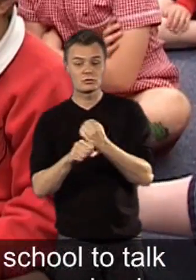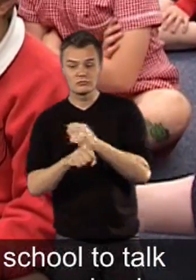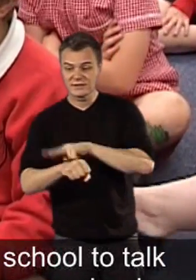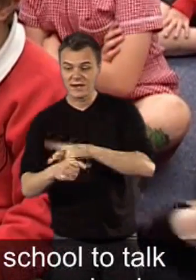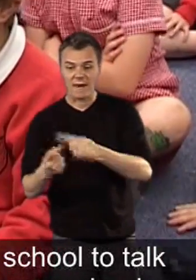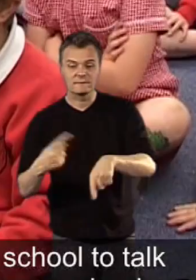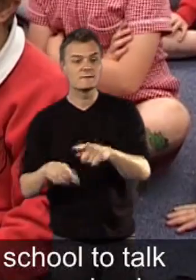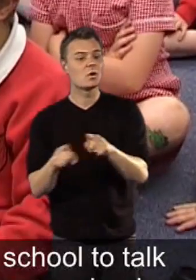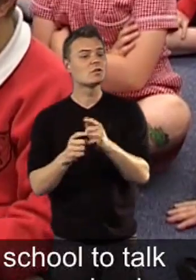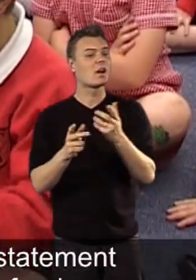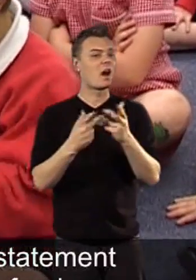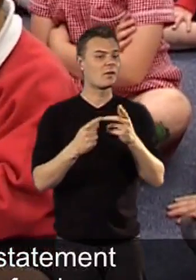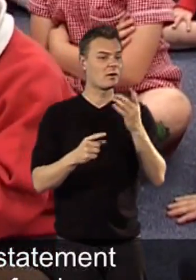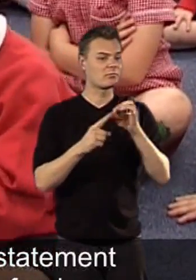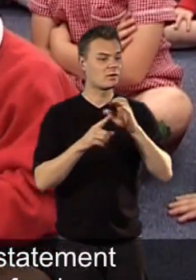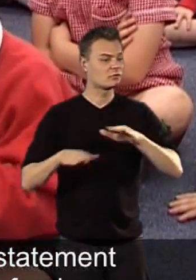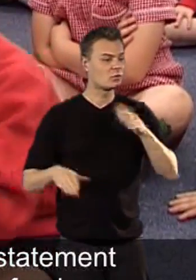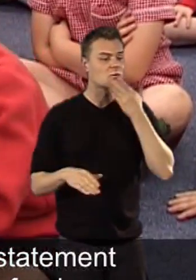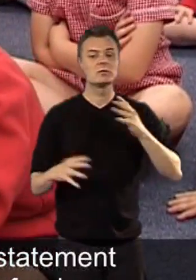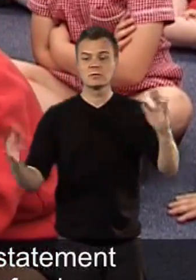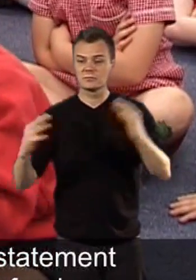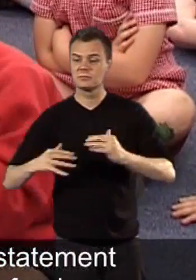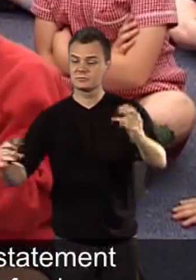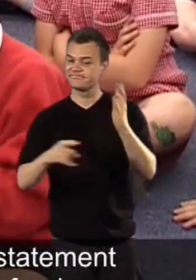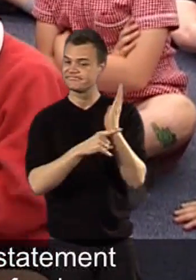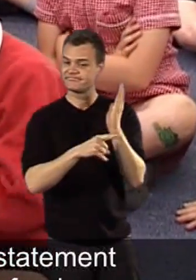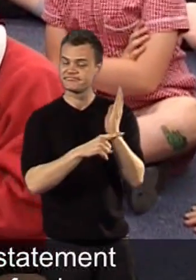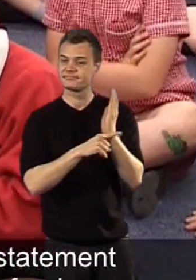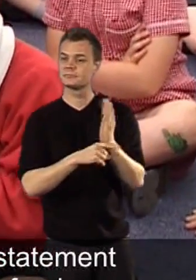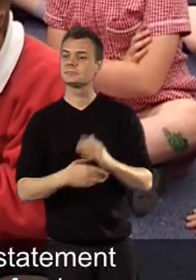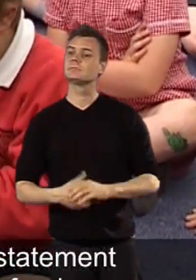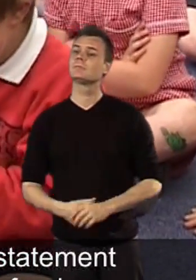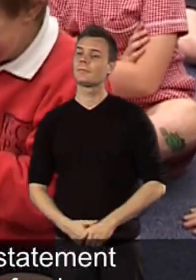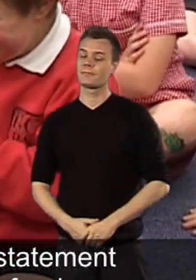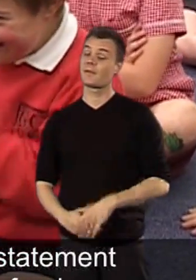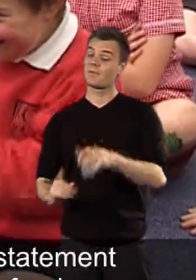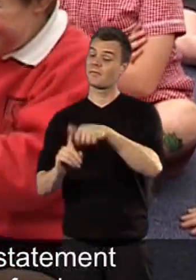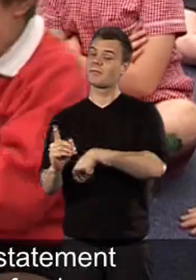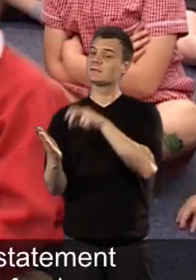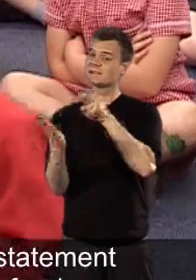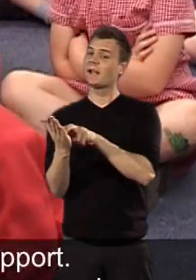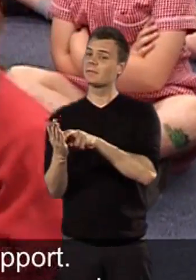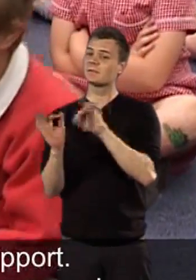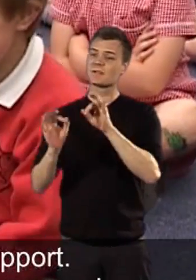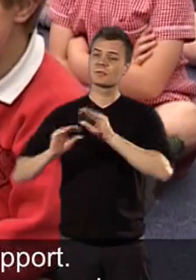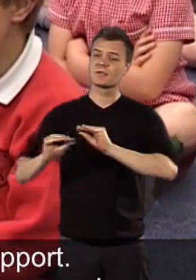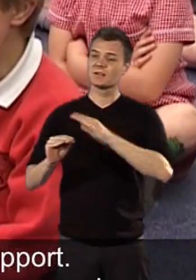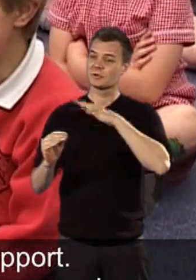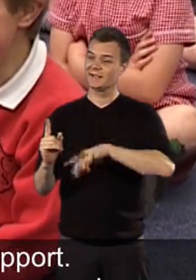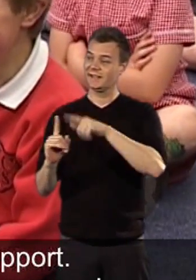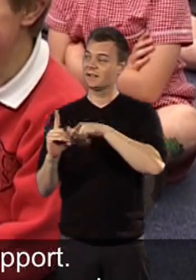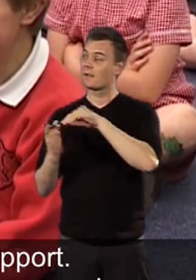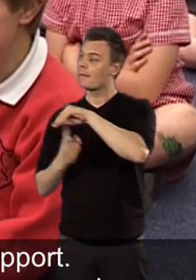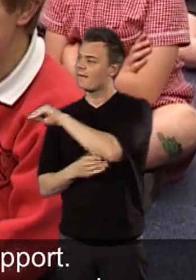and staff from primary schools in their primary cluster. Ben has a statement of special educational needs which funds his teaching